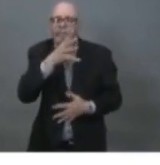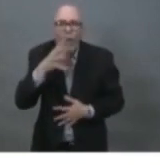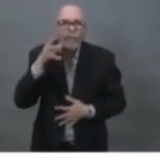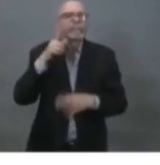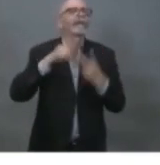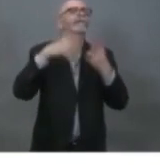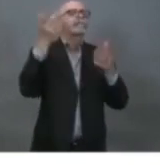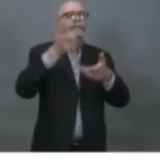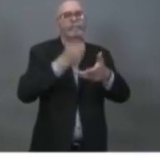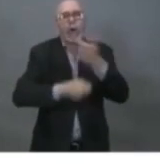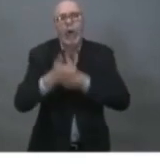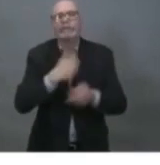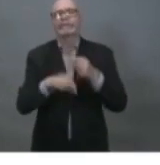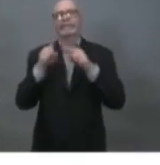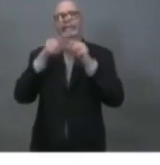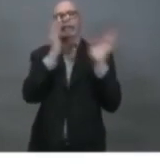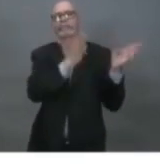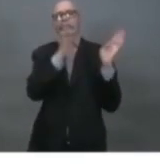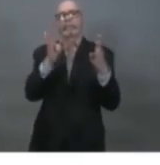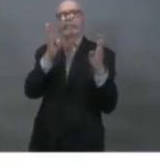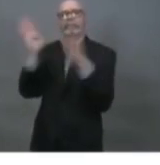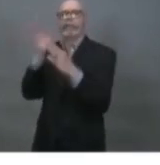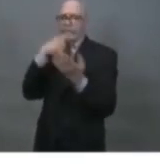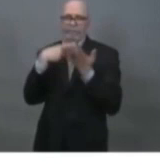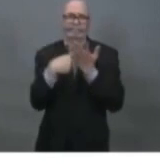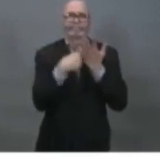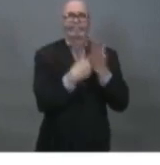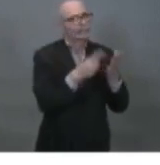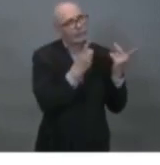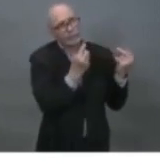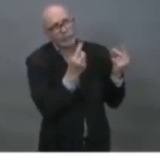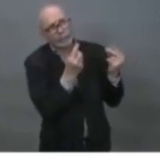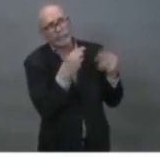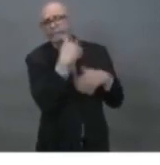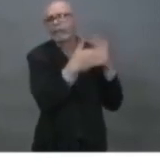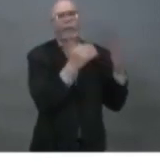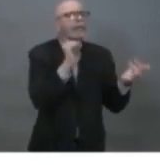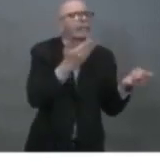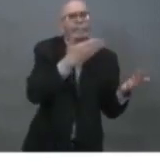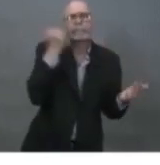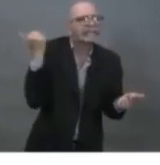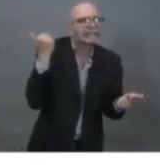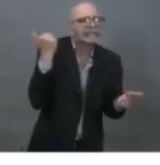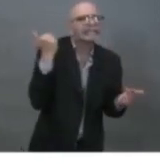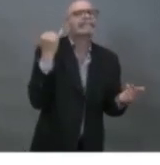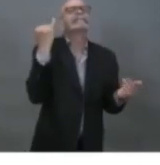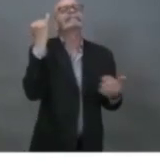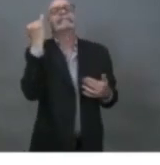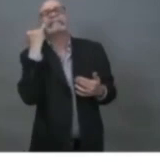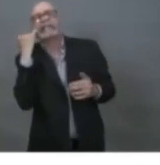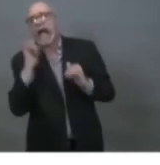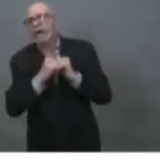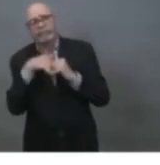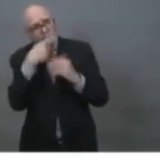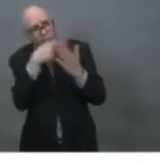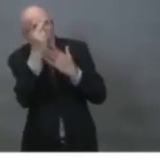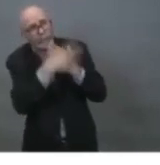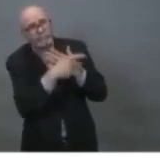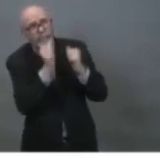We will agree with them and do everything we can to see how this program would work. I think today